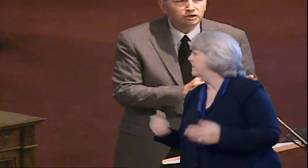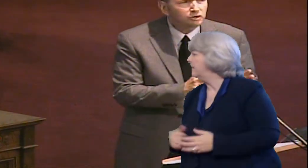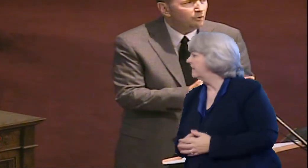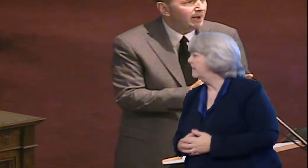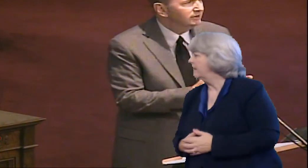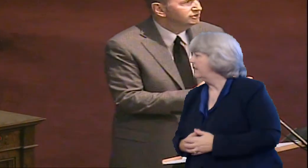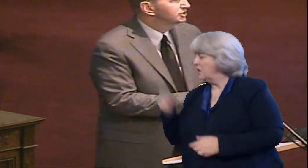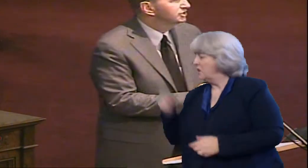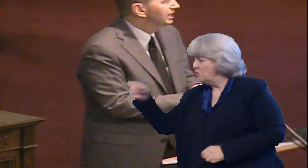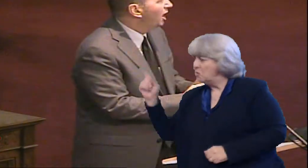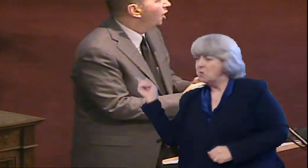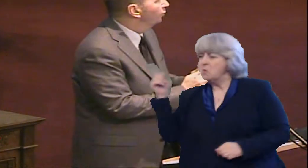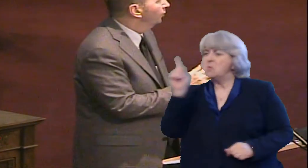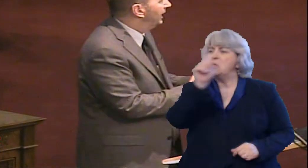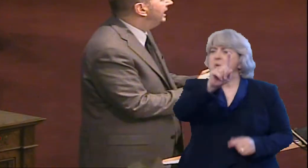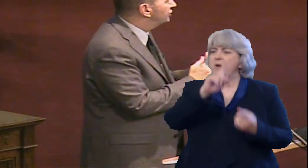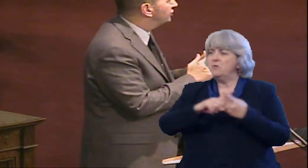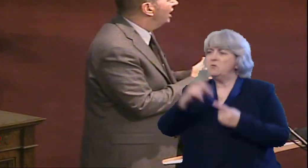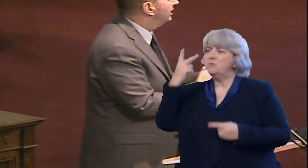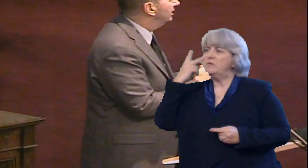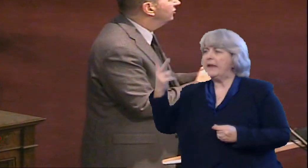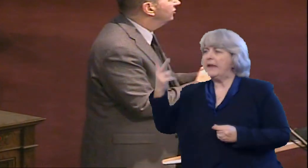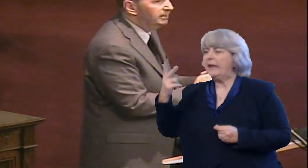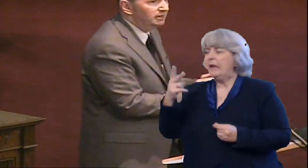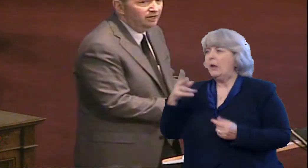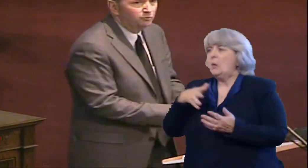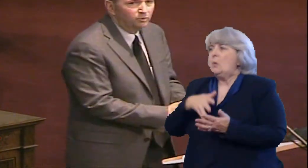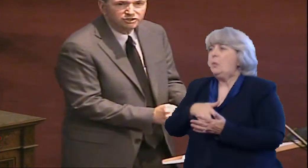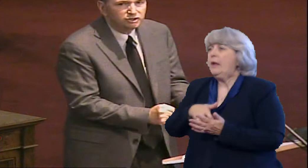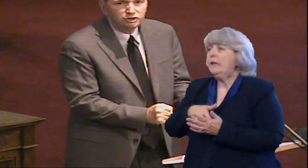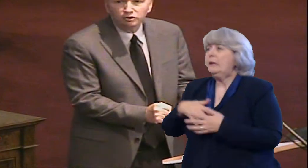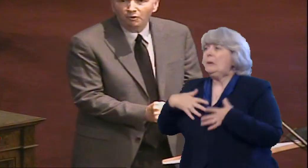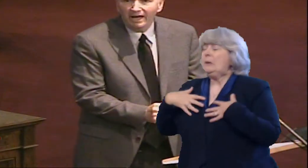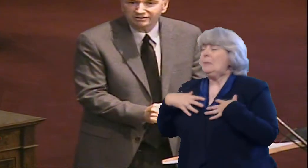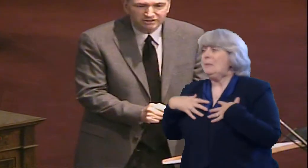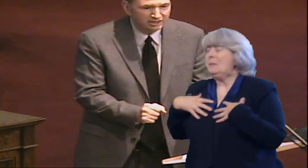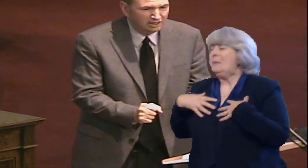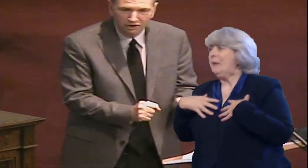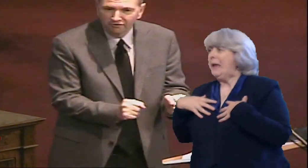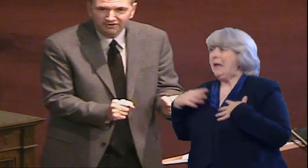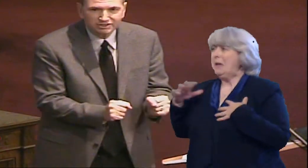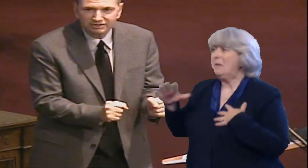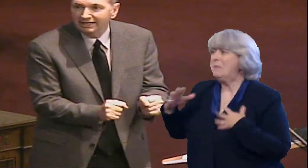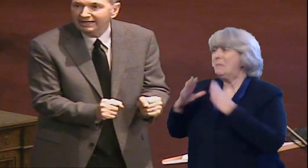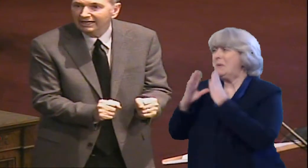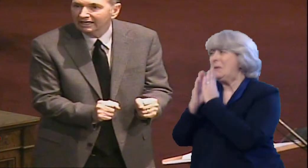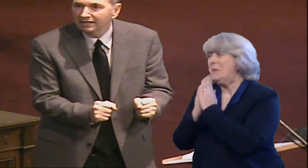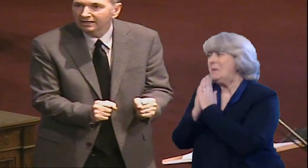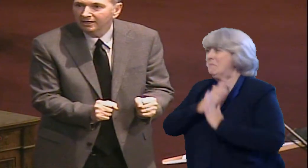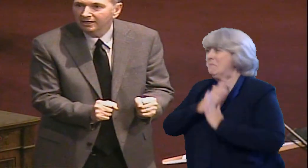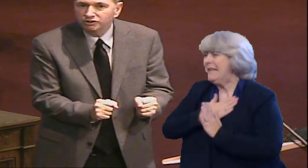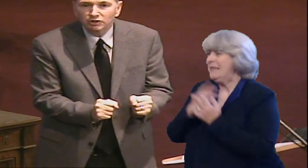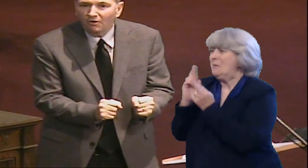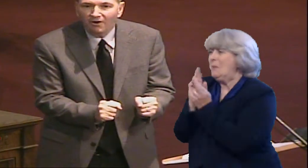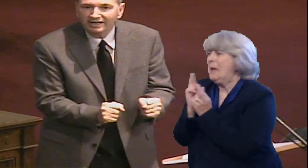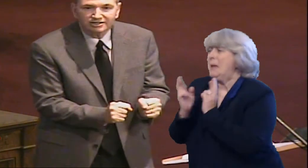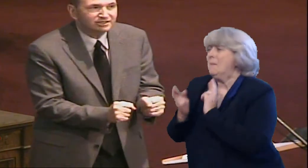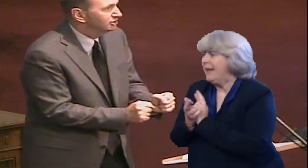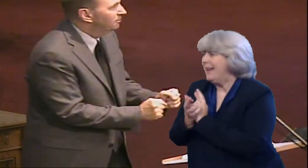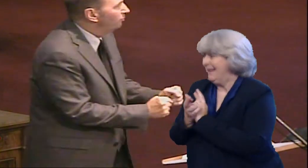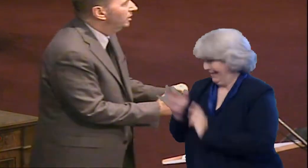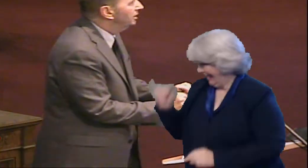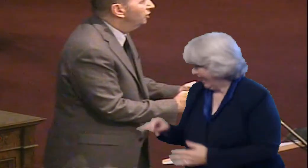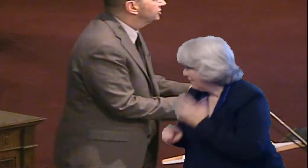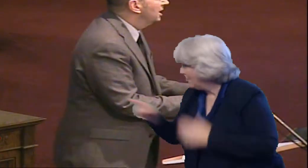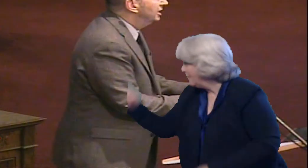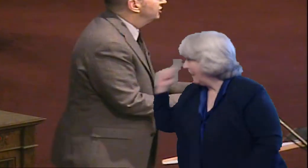Did you go out to see a reed shaken in the wind? In other words, did you go out to see a nervous ninny? Did you go out to see